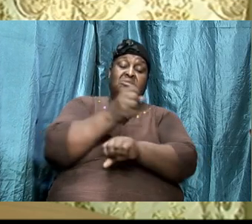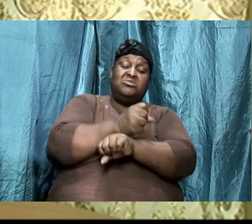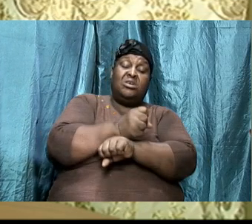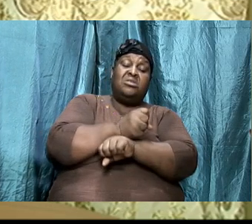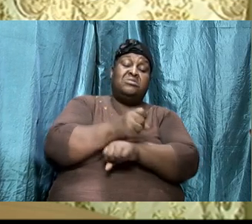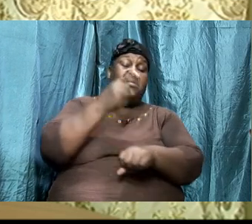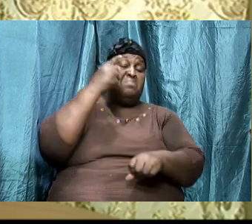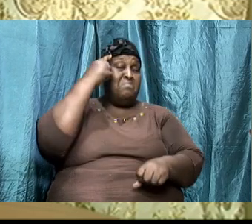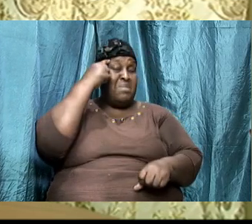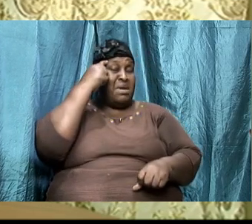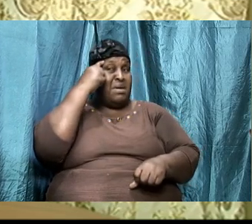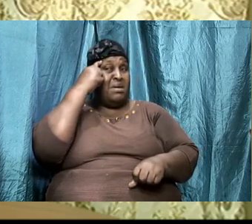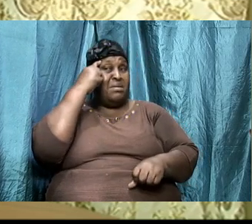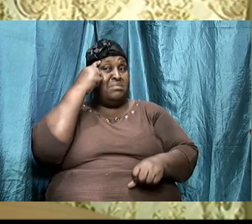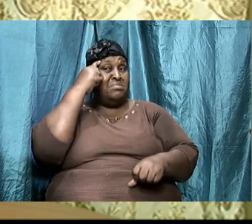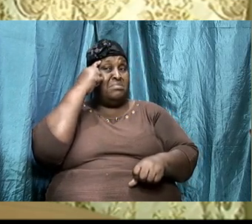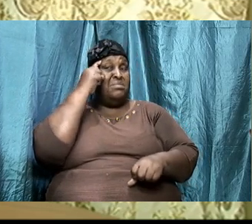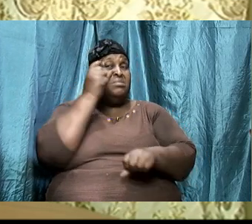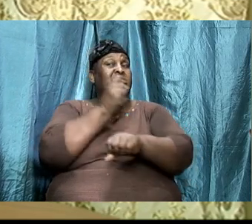Hallelujah.